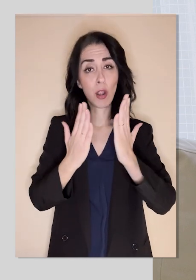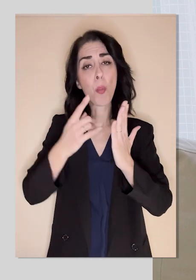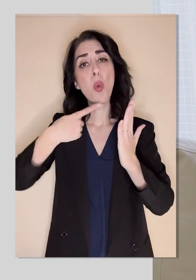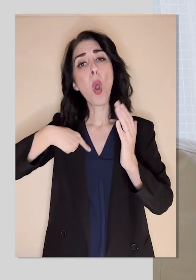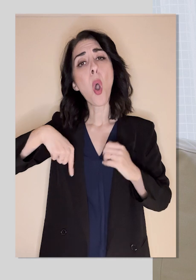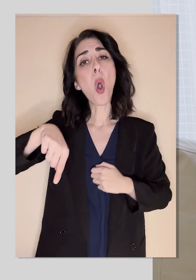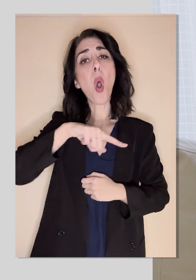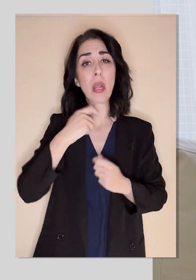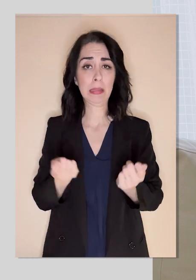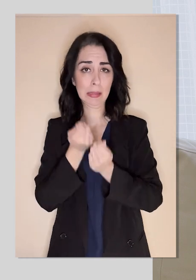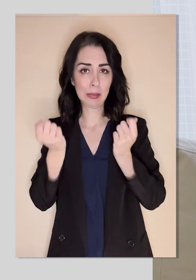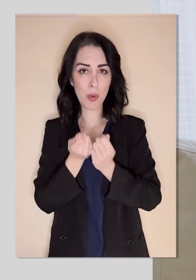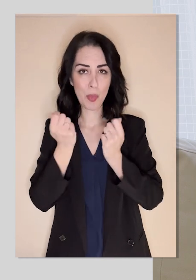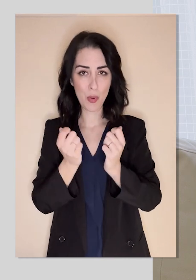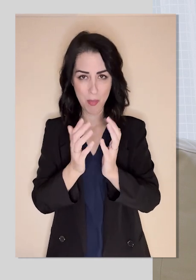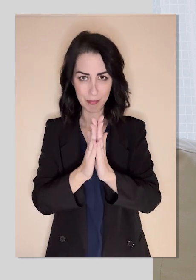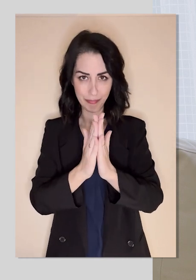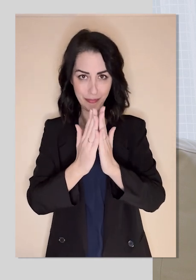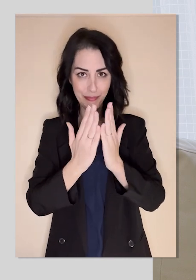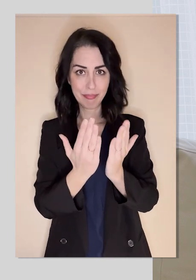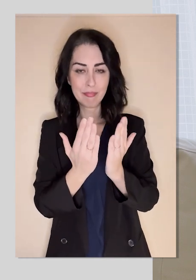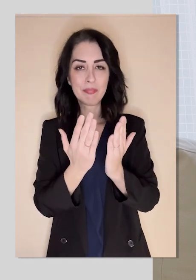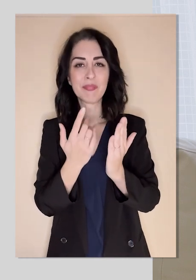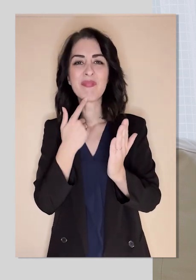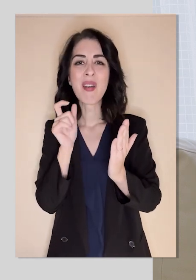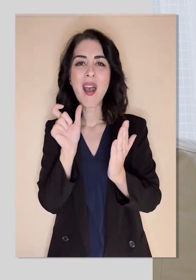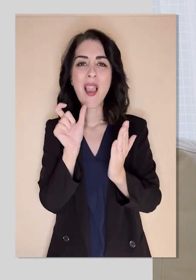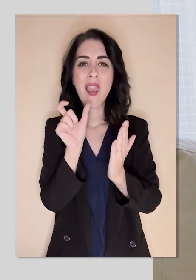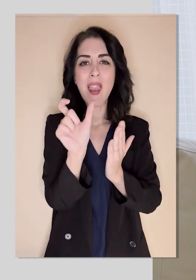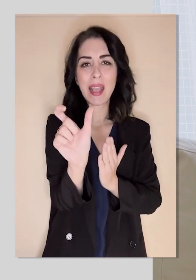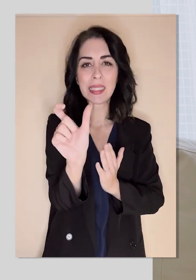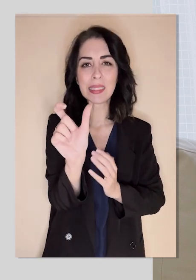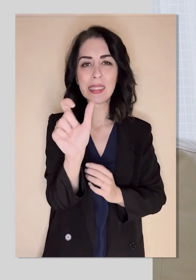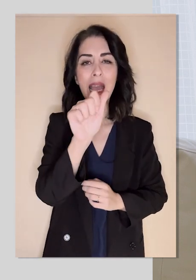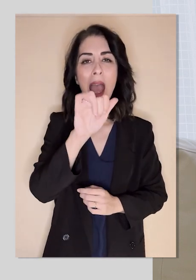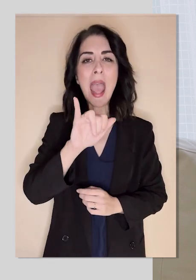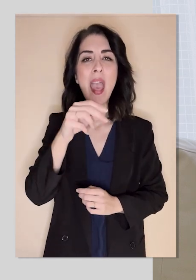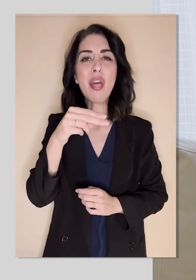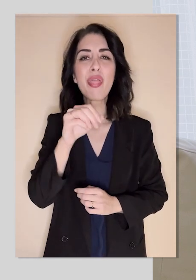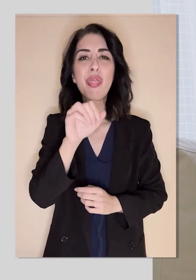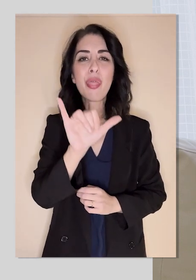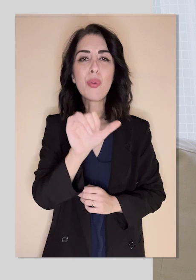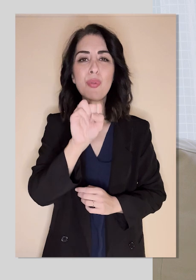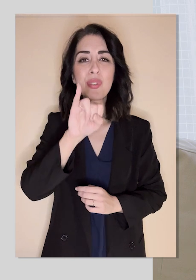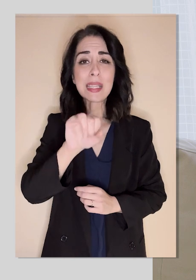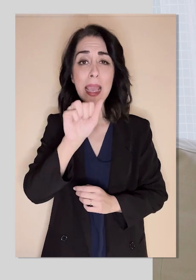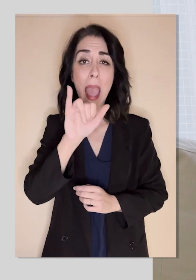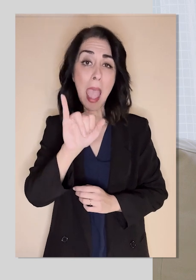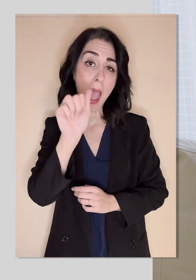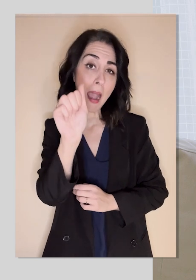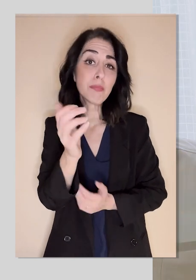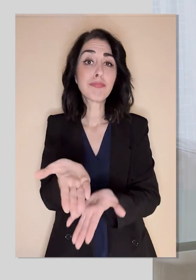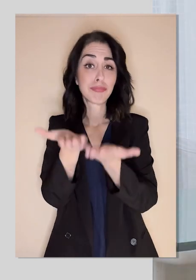that we all use, there's no term vestibular migraine right now. Maybe it's going to come.